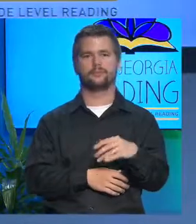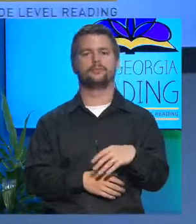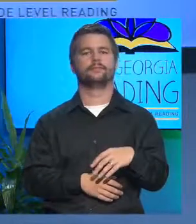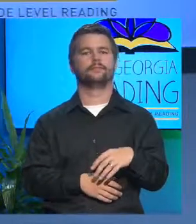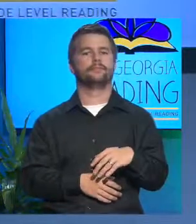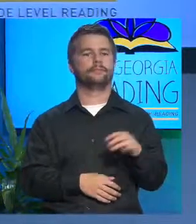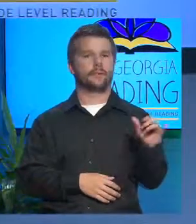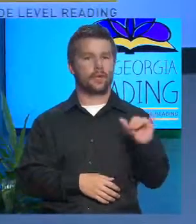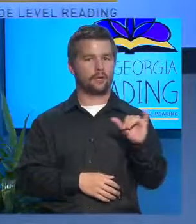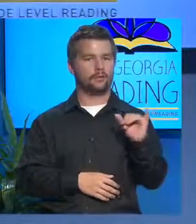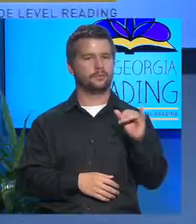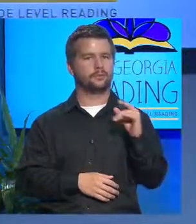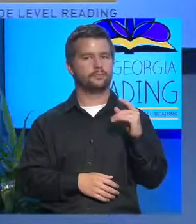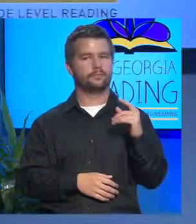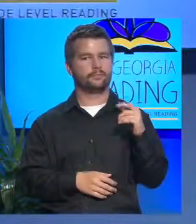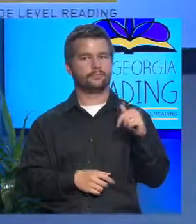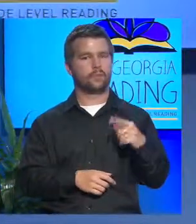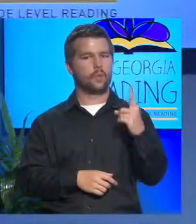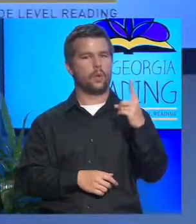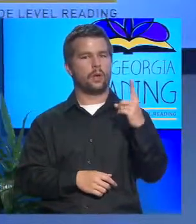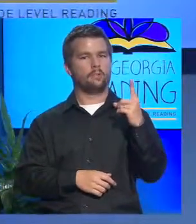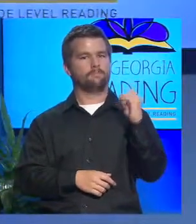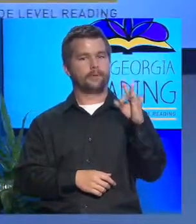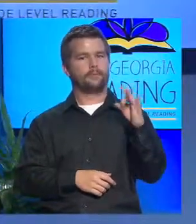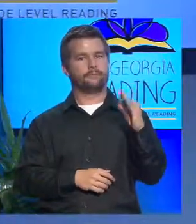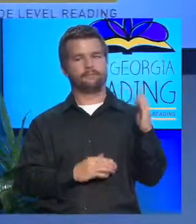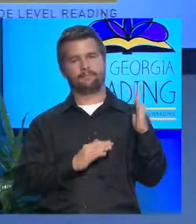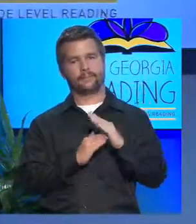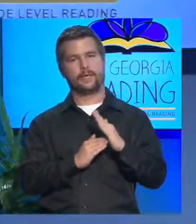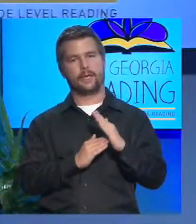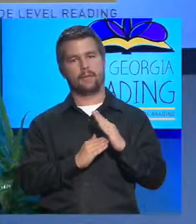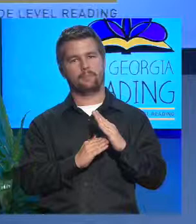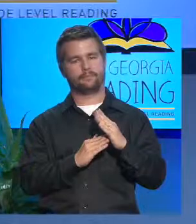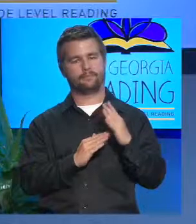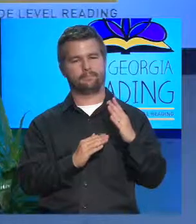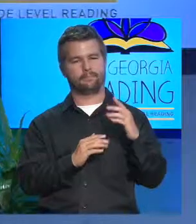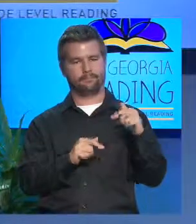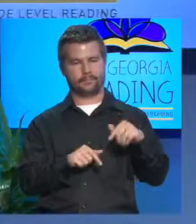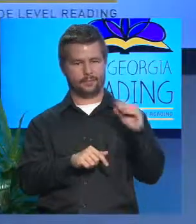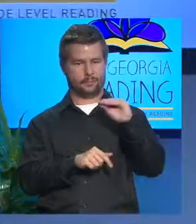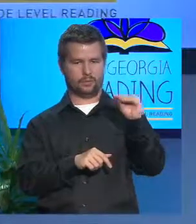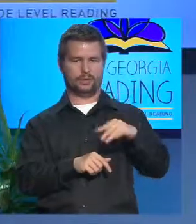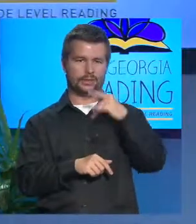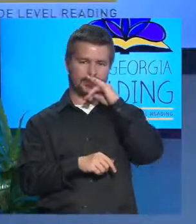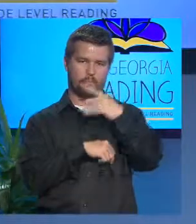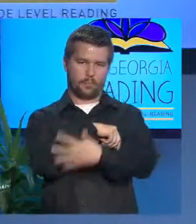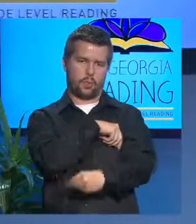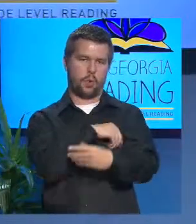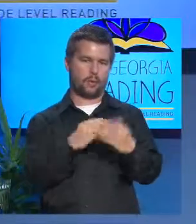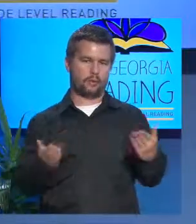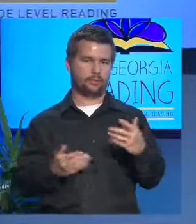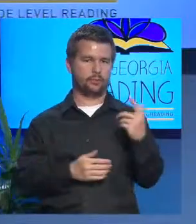leads to one of the highest levels of children in poverty in this country.